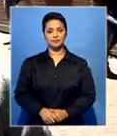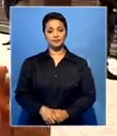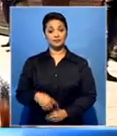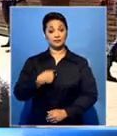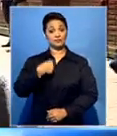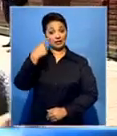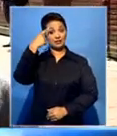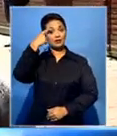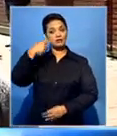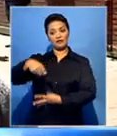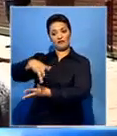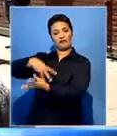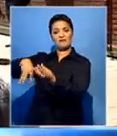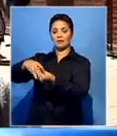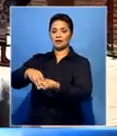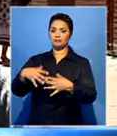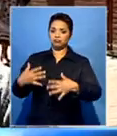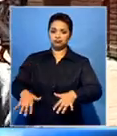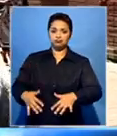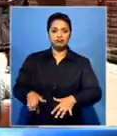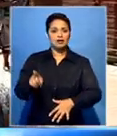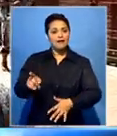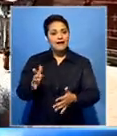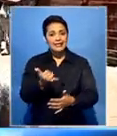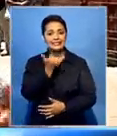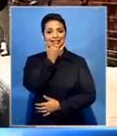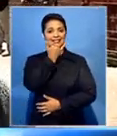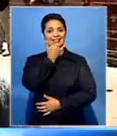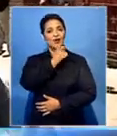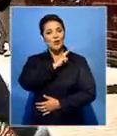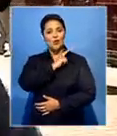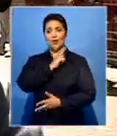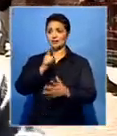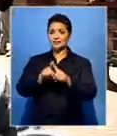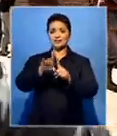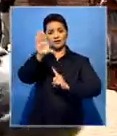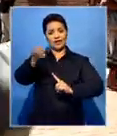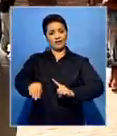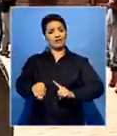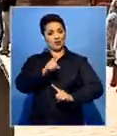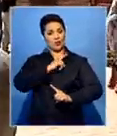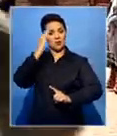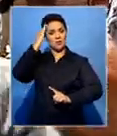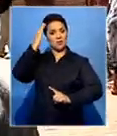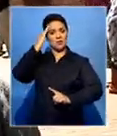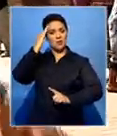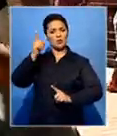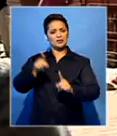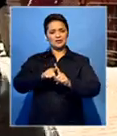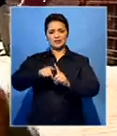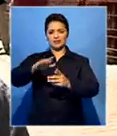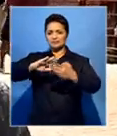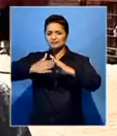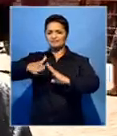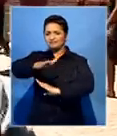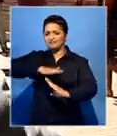I think the entire family will be happy upon hearing this judgement and the whole nation. Fellow taxi passengers also